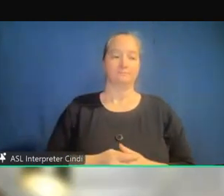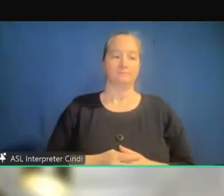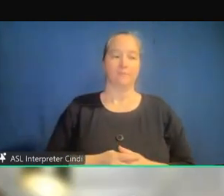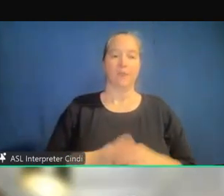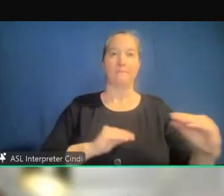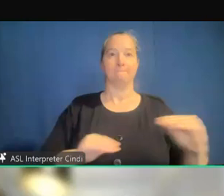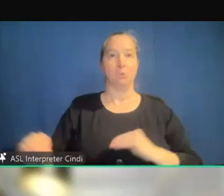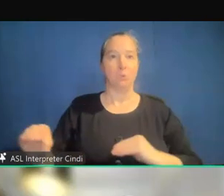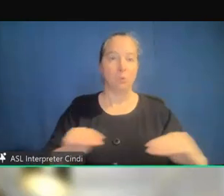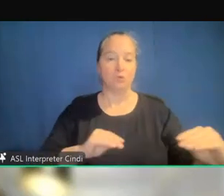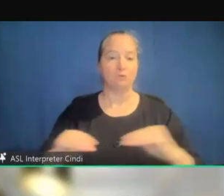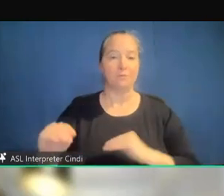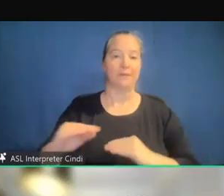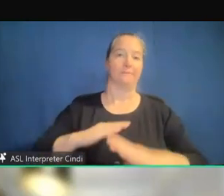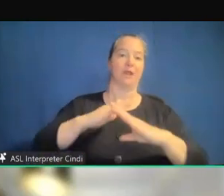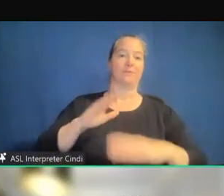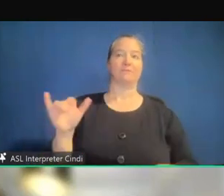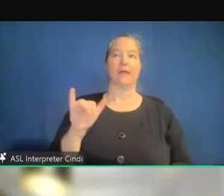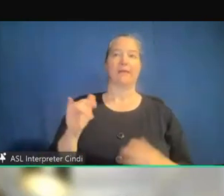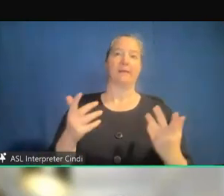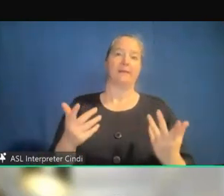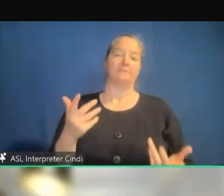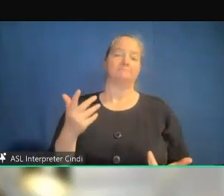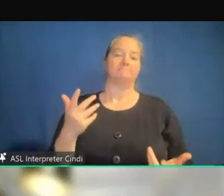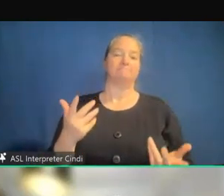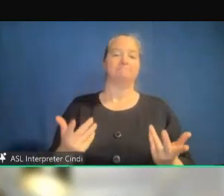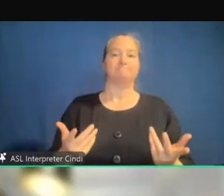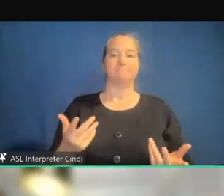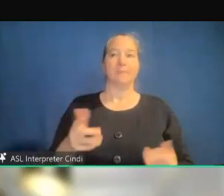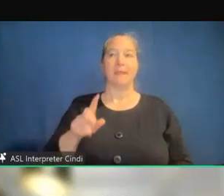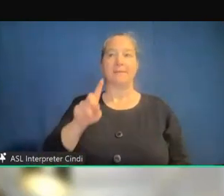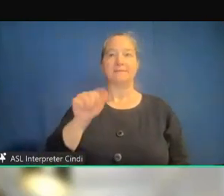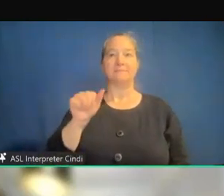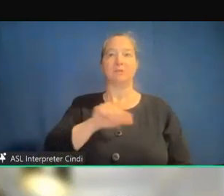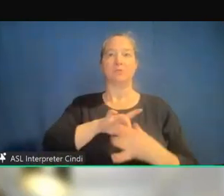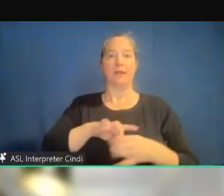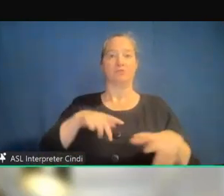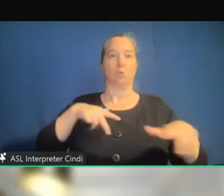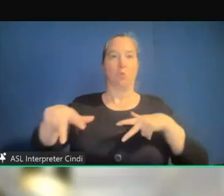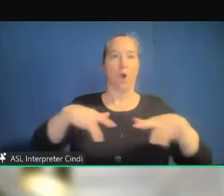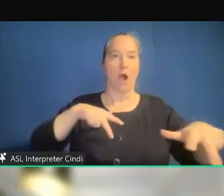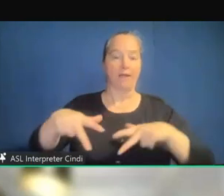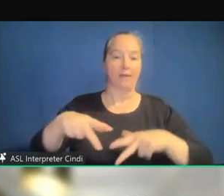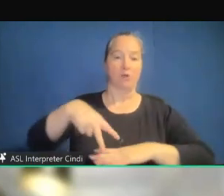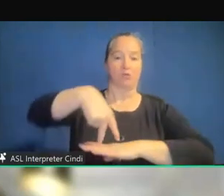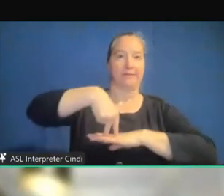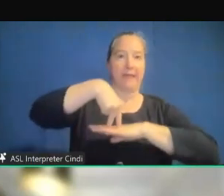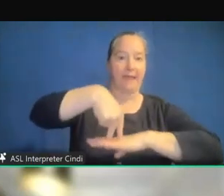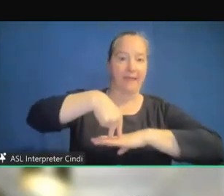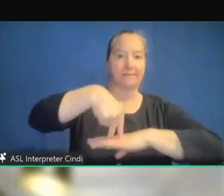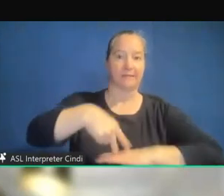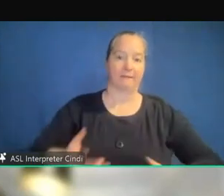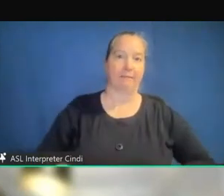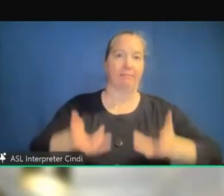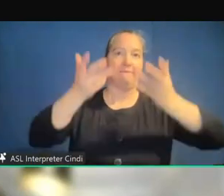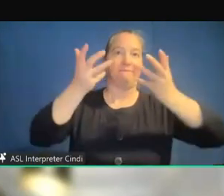Movement impairments such as disabilities related to walking or standing, lifting